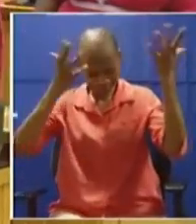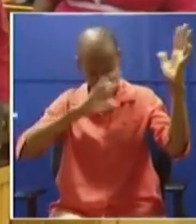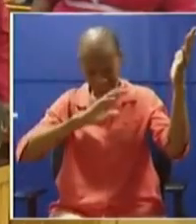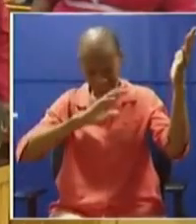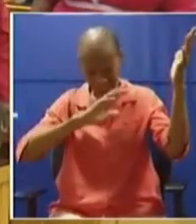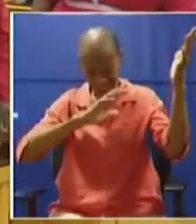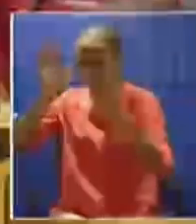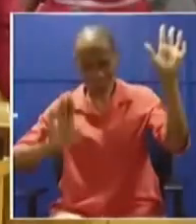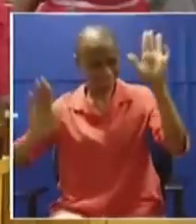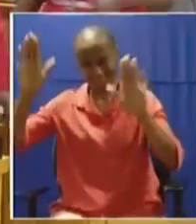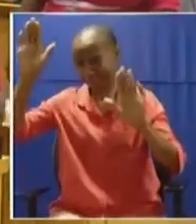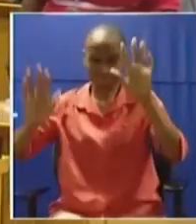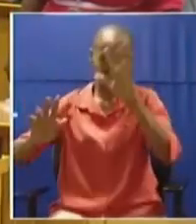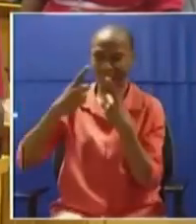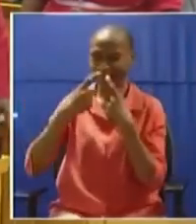Yes, Honorable Member.